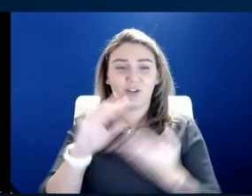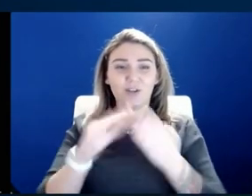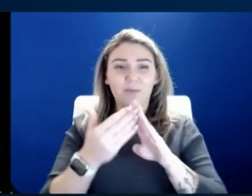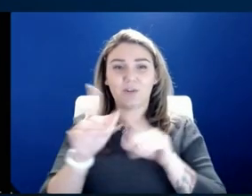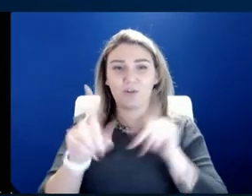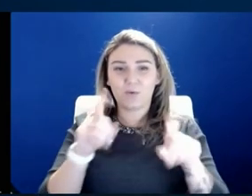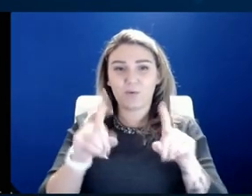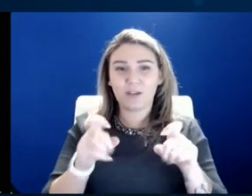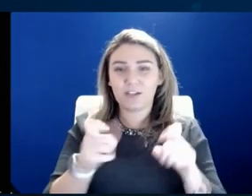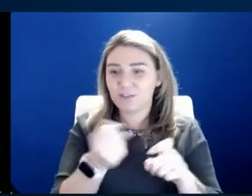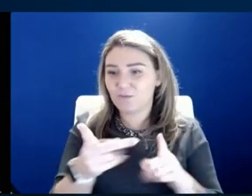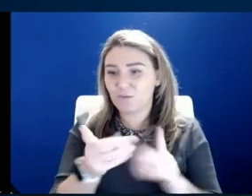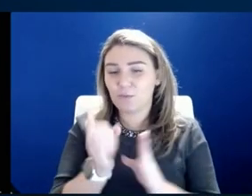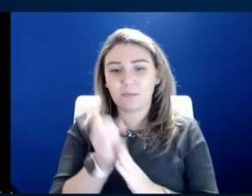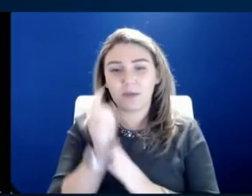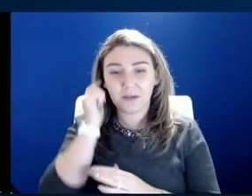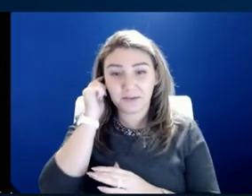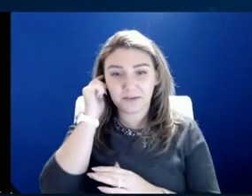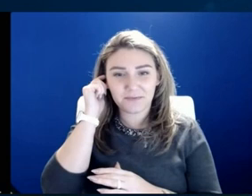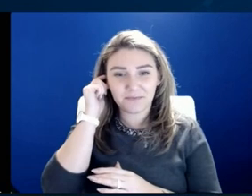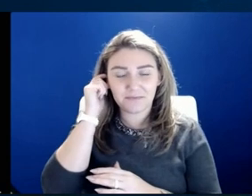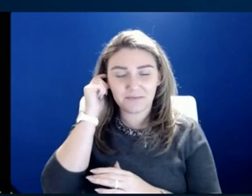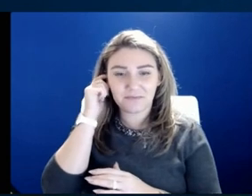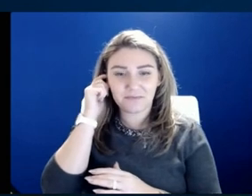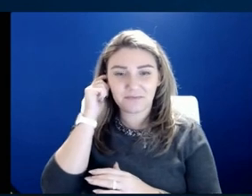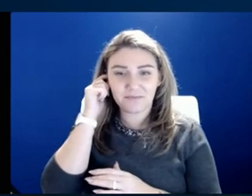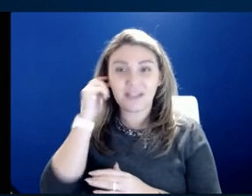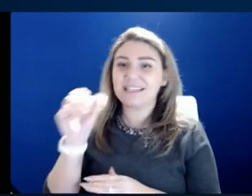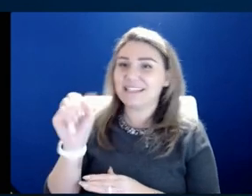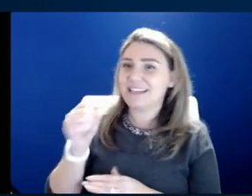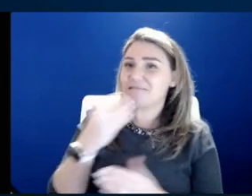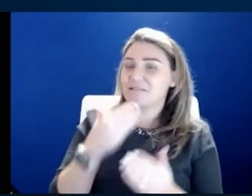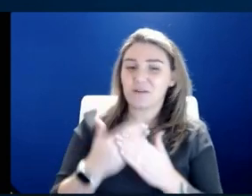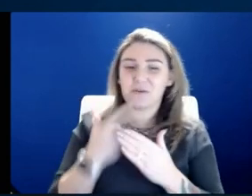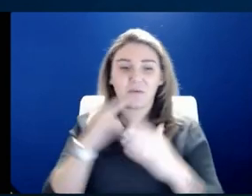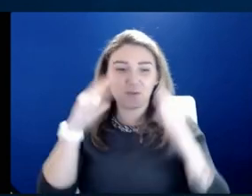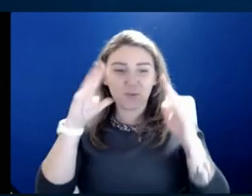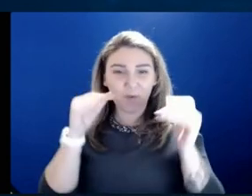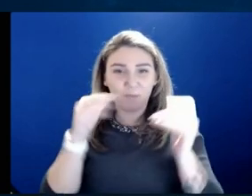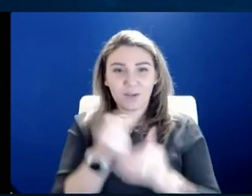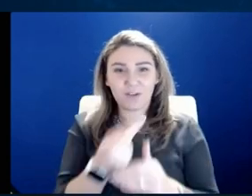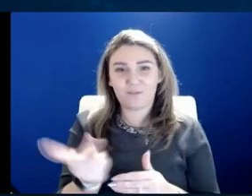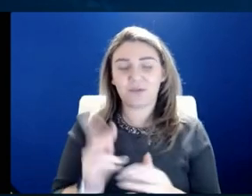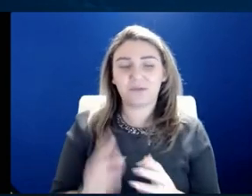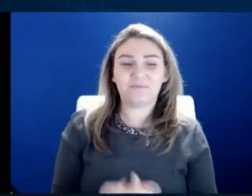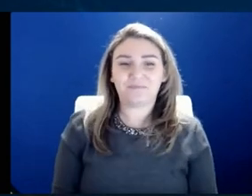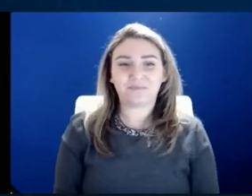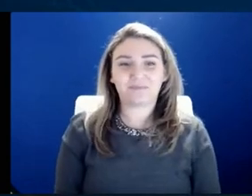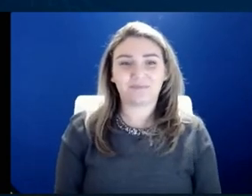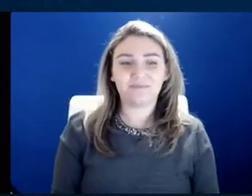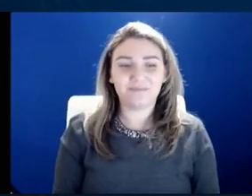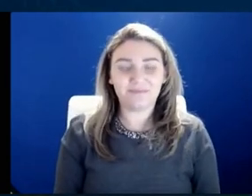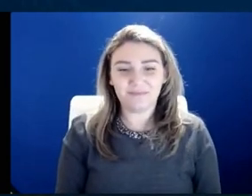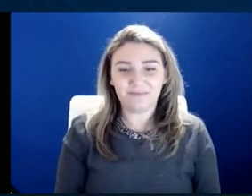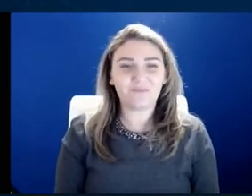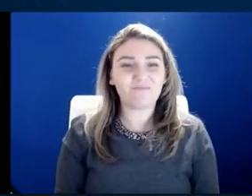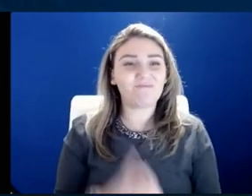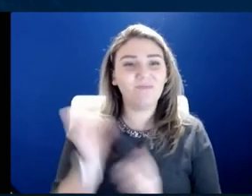for a couple of minutes? Oh, yeah. Okay, good. I was hoping we could get to some of these. And hold on one sec.